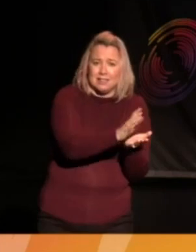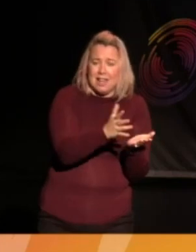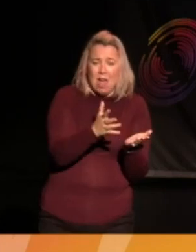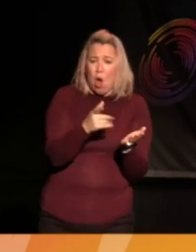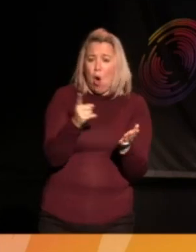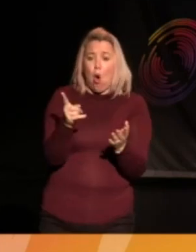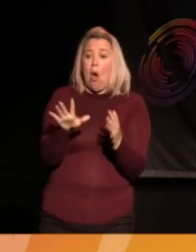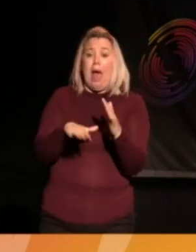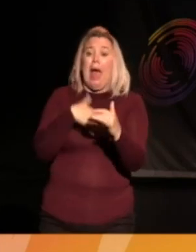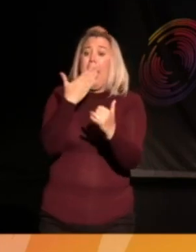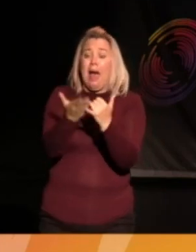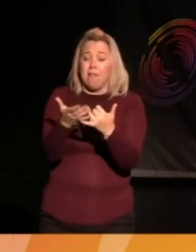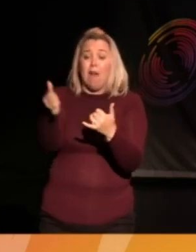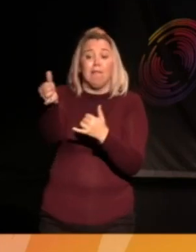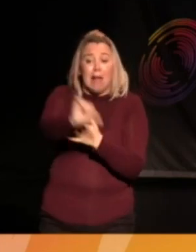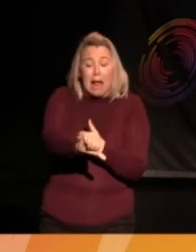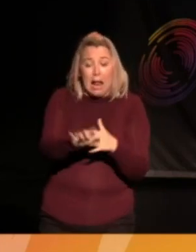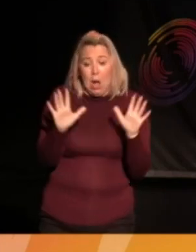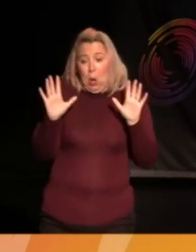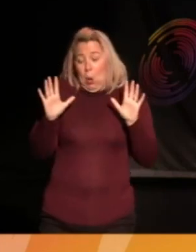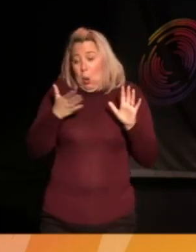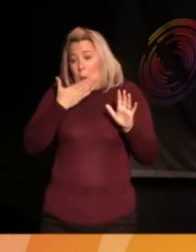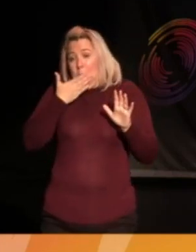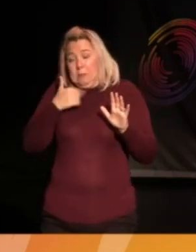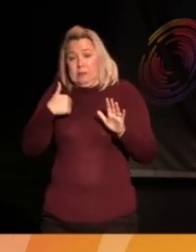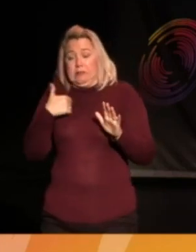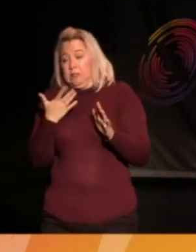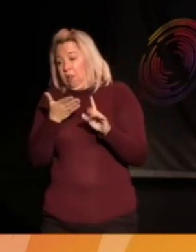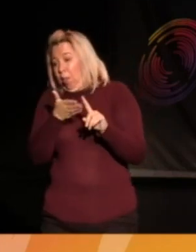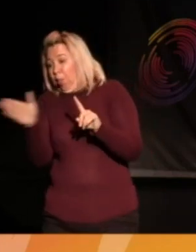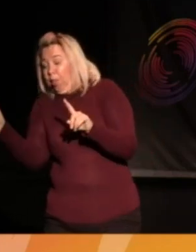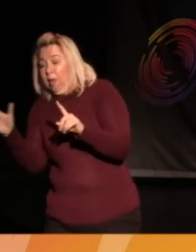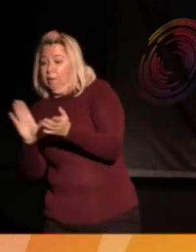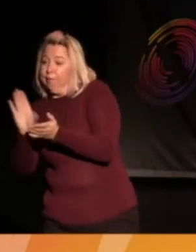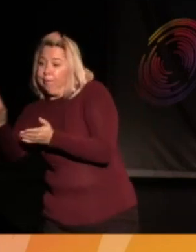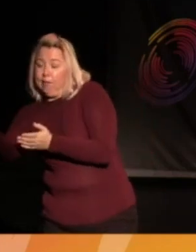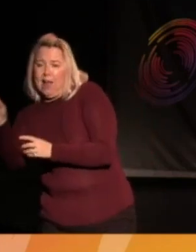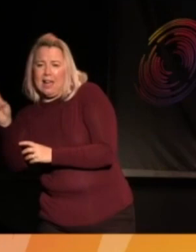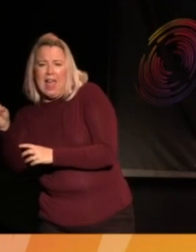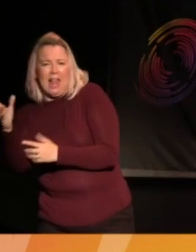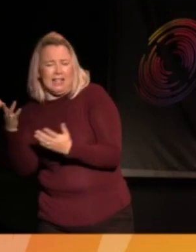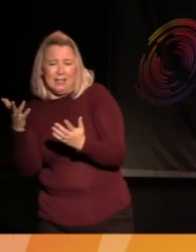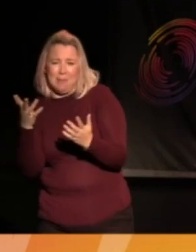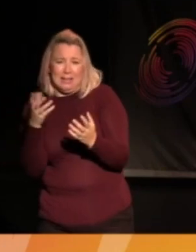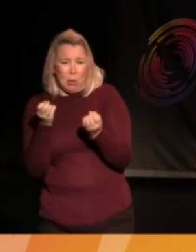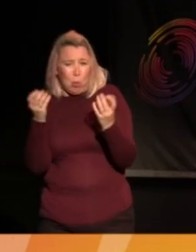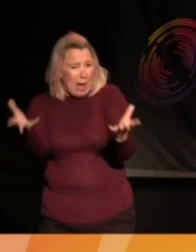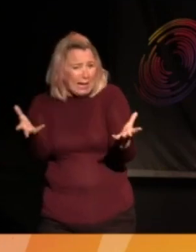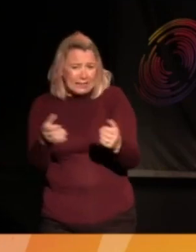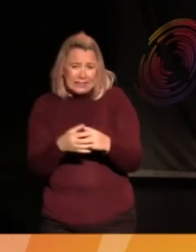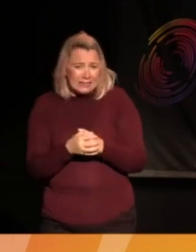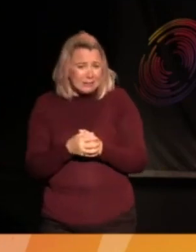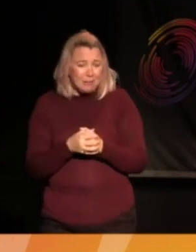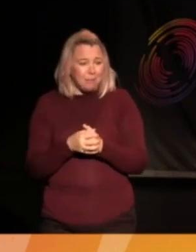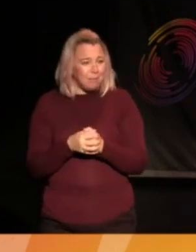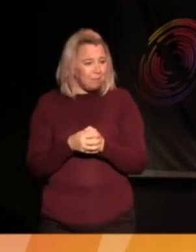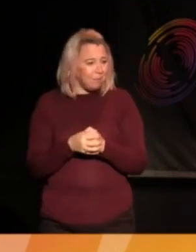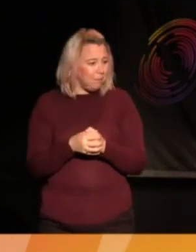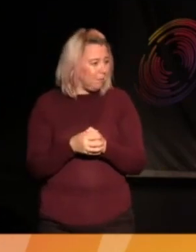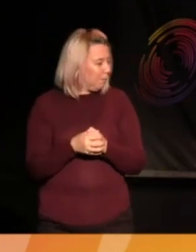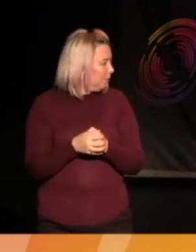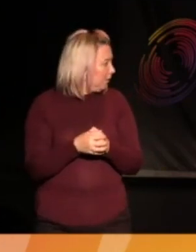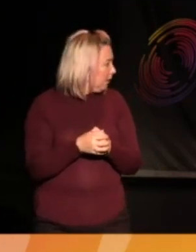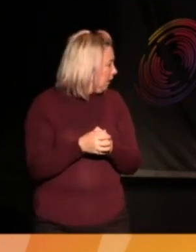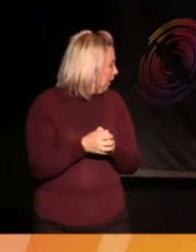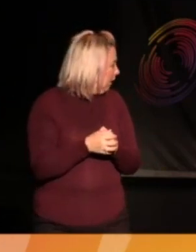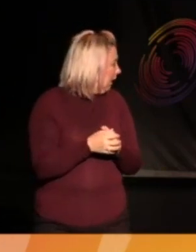that we've all made would be a wonderful way of rethinking how we do things. Absolutely. just add as well, just to